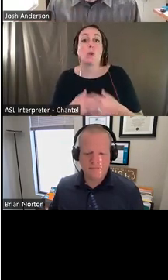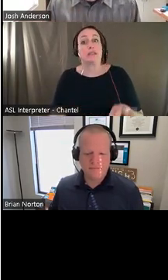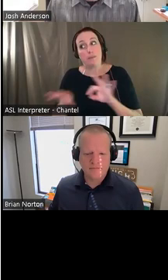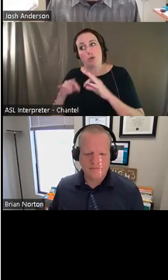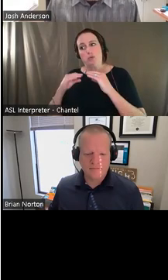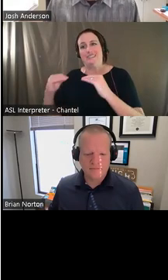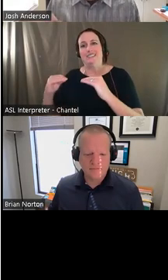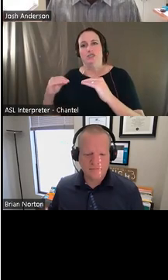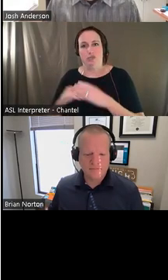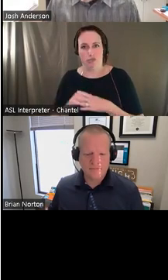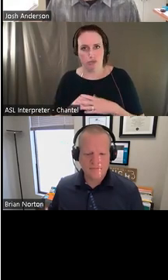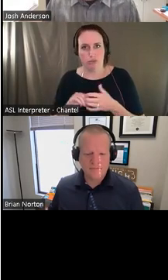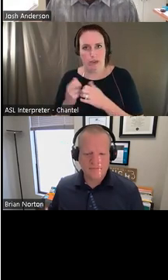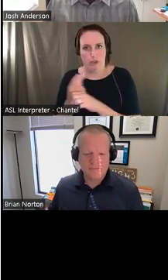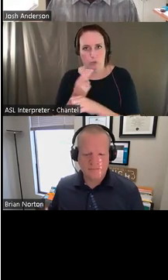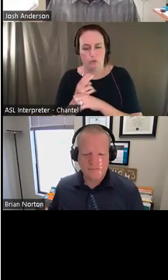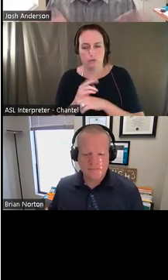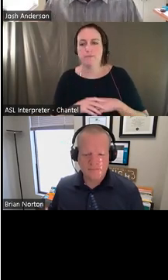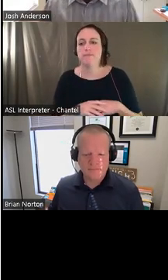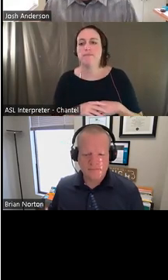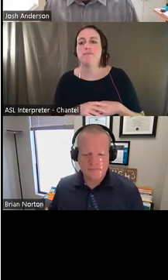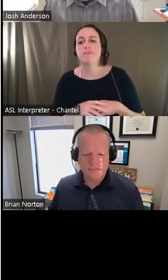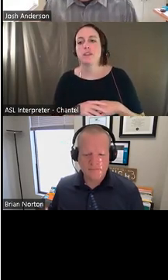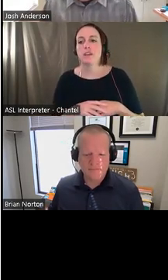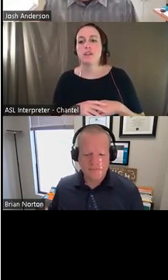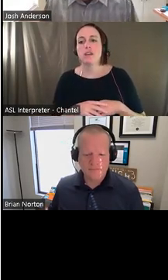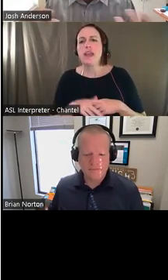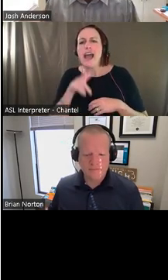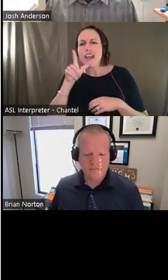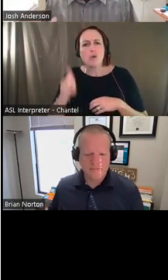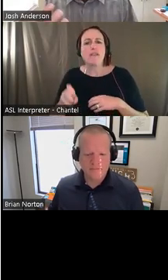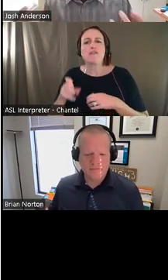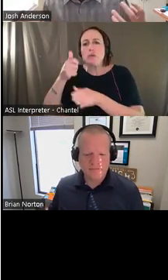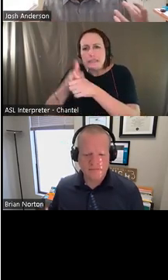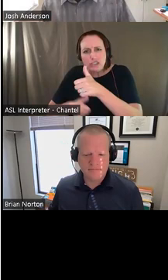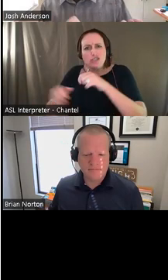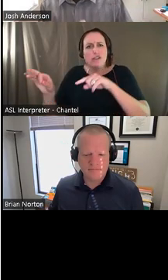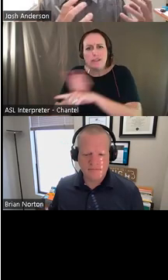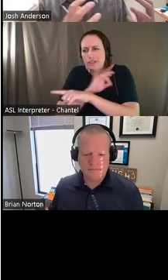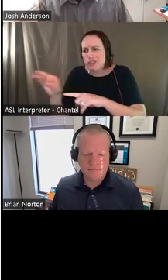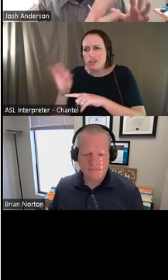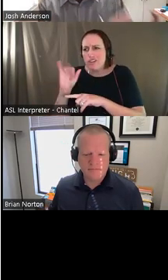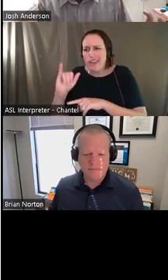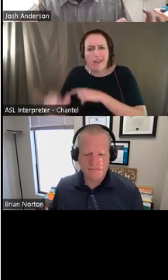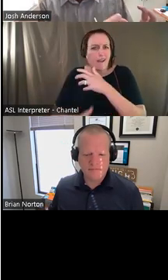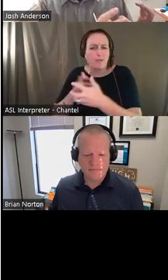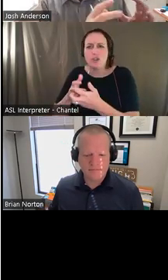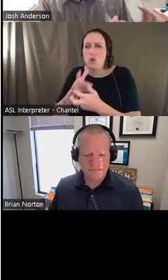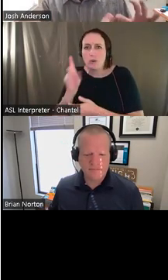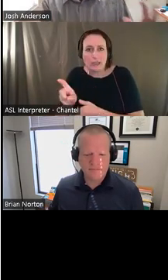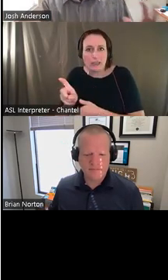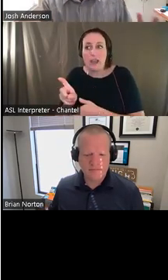say know how to use it, uh, I don't need to know how to use it to do everything in the world or even everything that that accommodation can do.